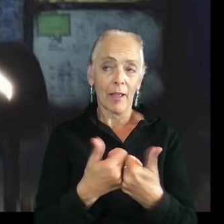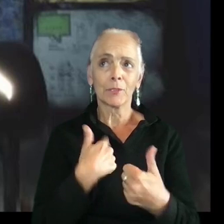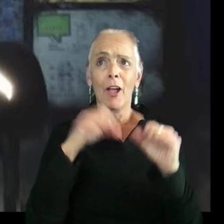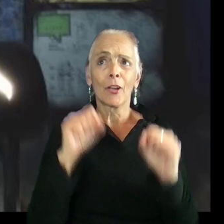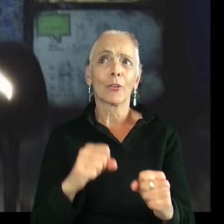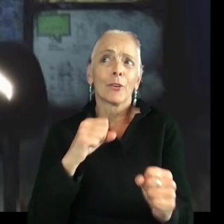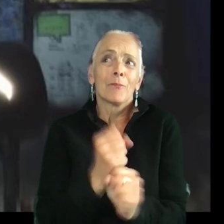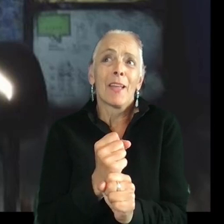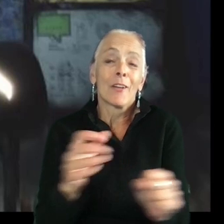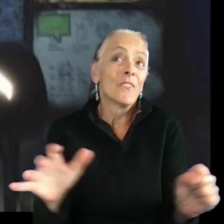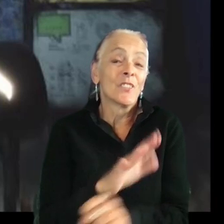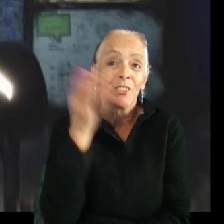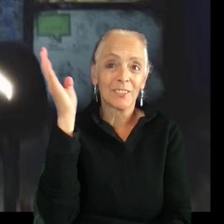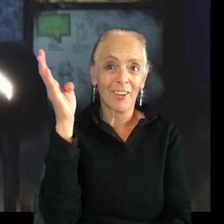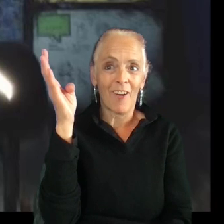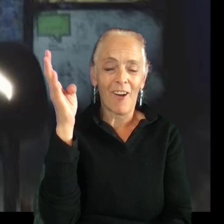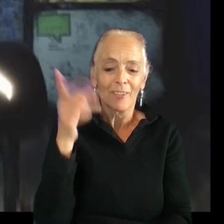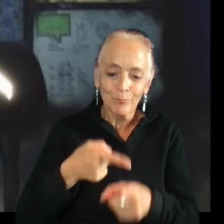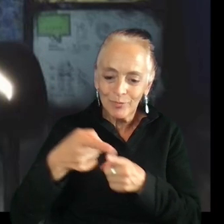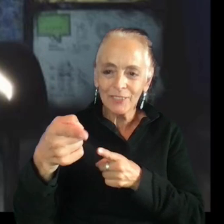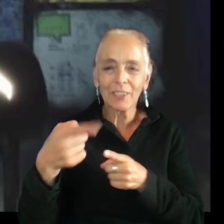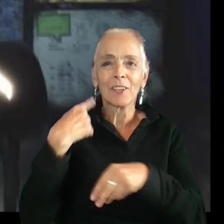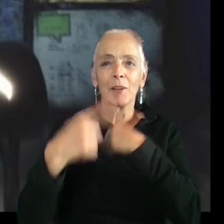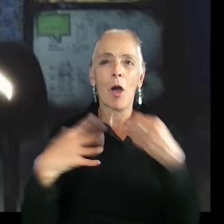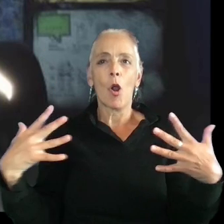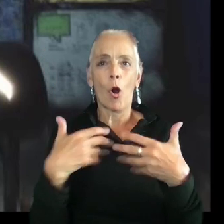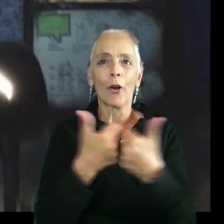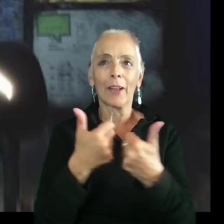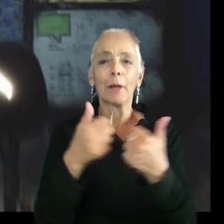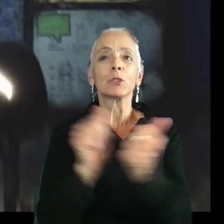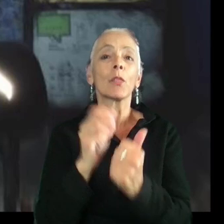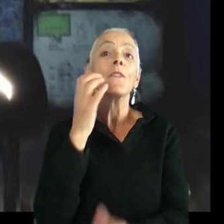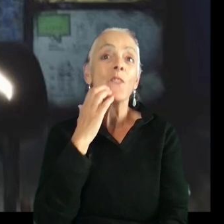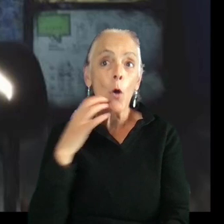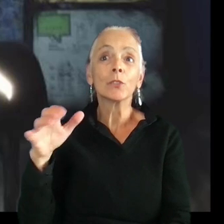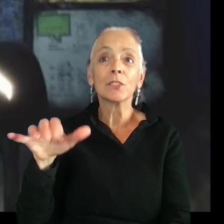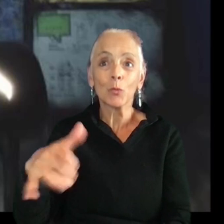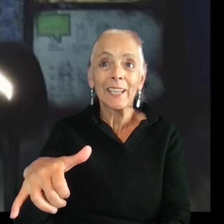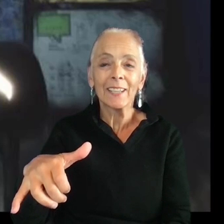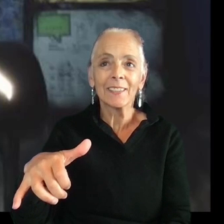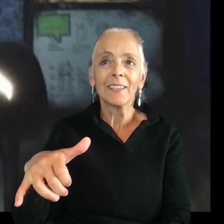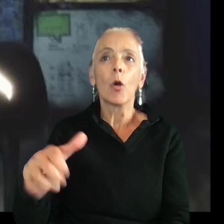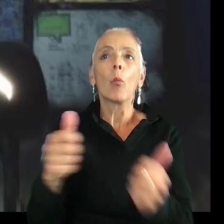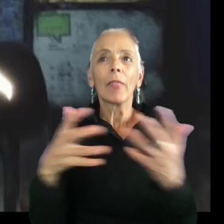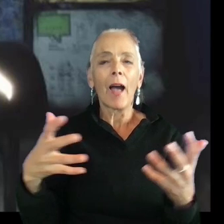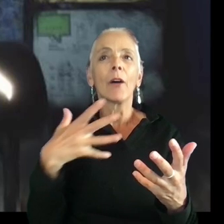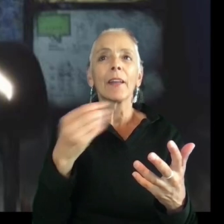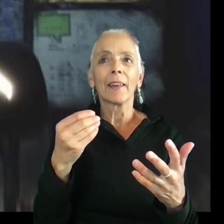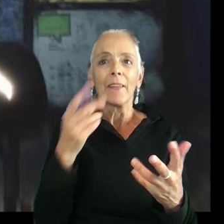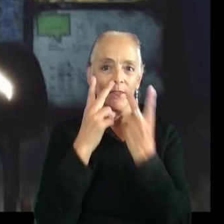just a talk on horror video games that feature phones ringing that don't have any visual indicators.